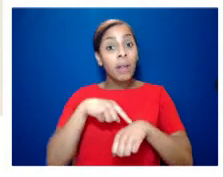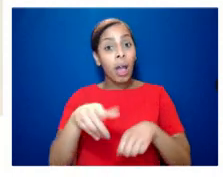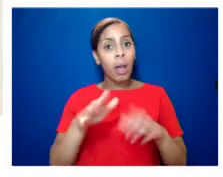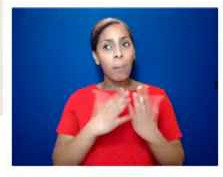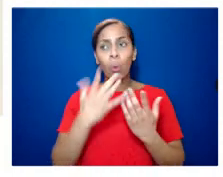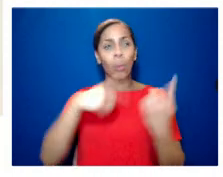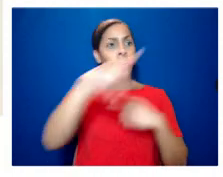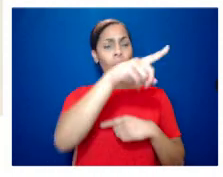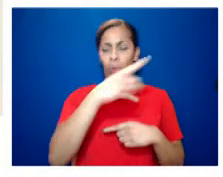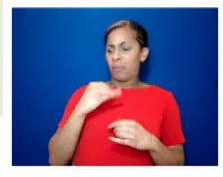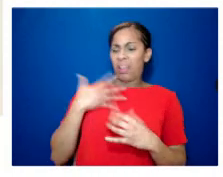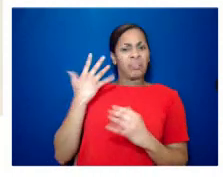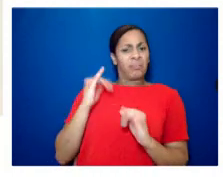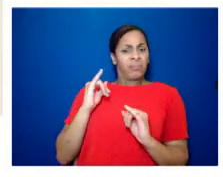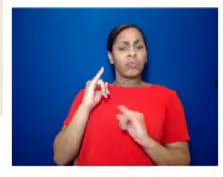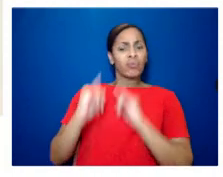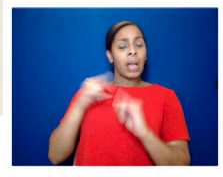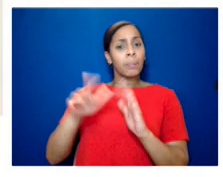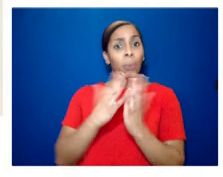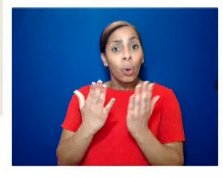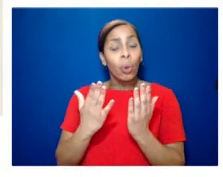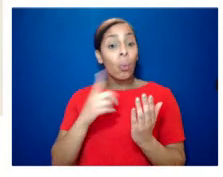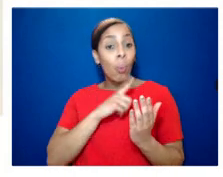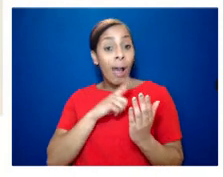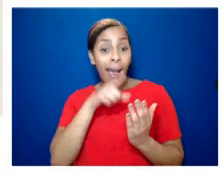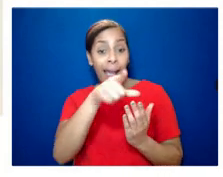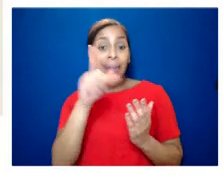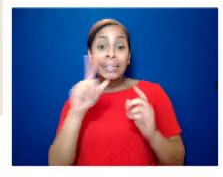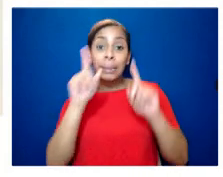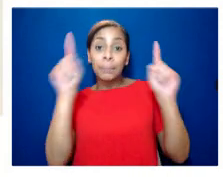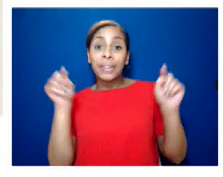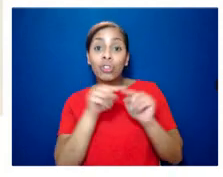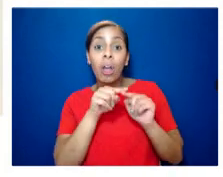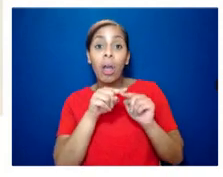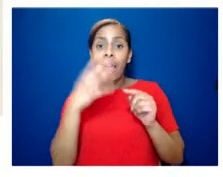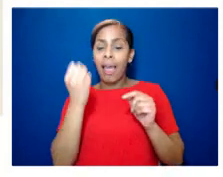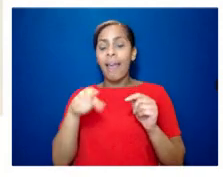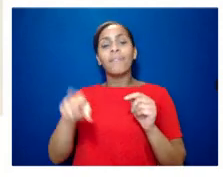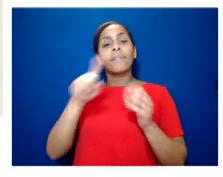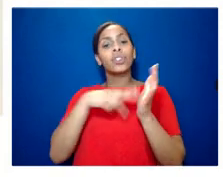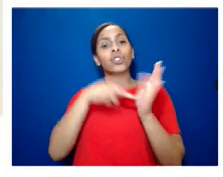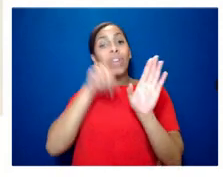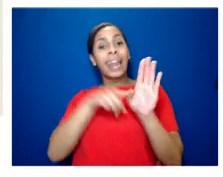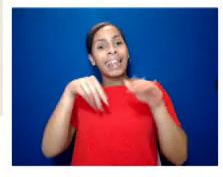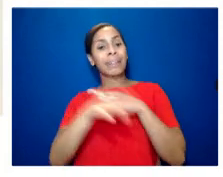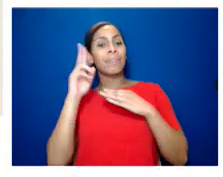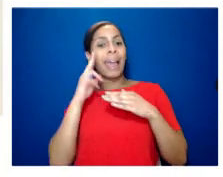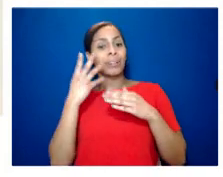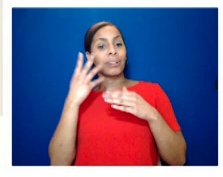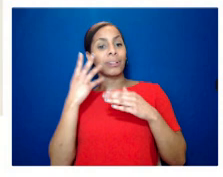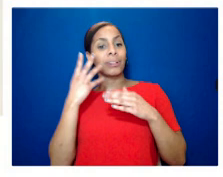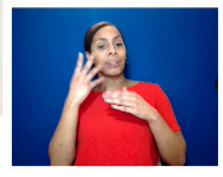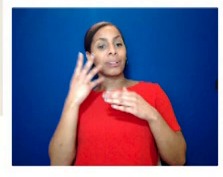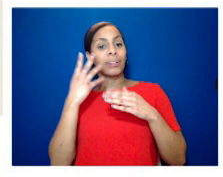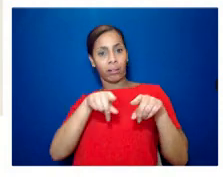there's a couple of pages there that i've put up there where jenny was shown in bed with the two men and in 1986 the daily mail